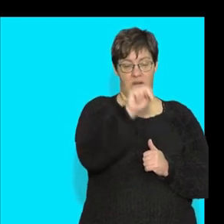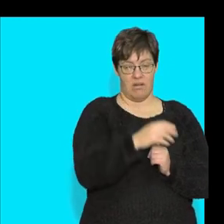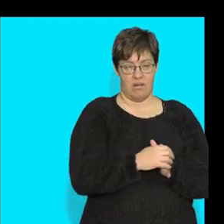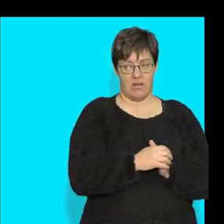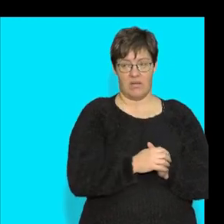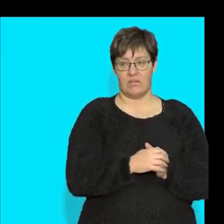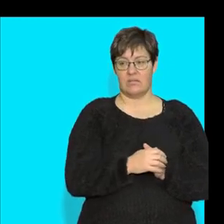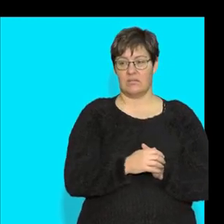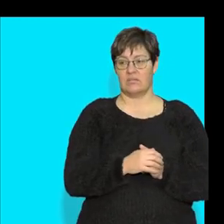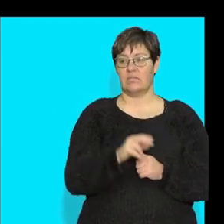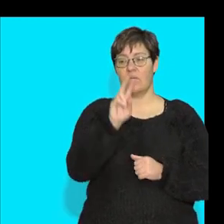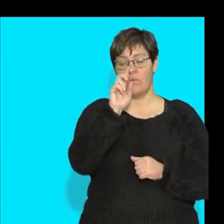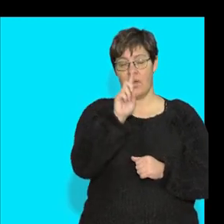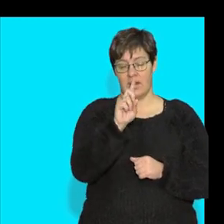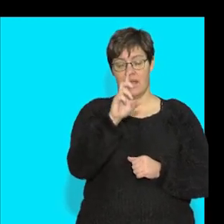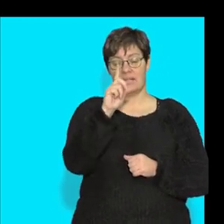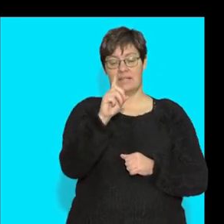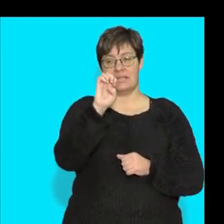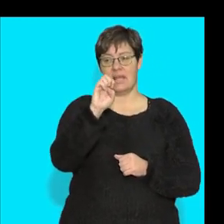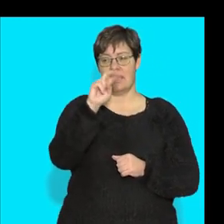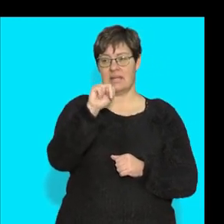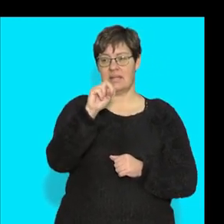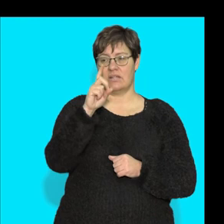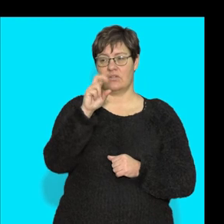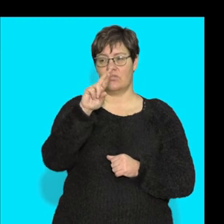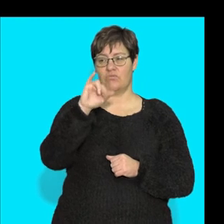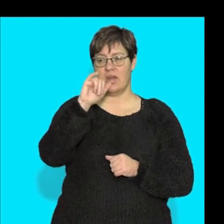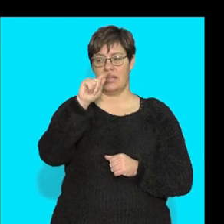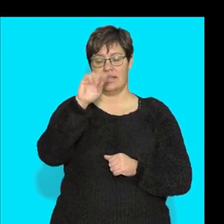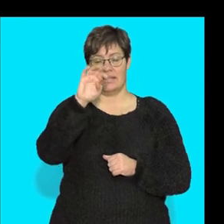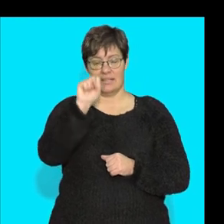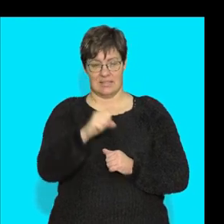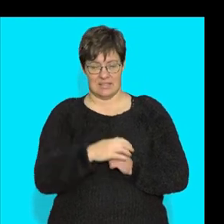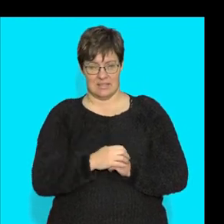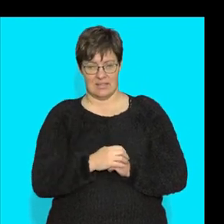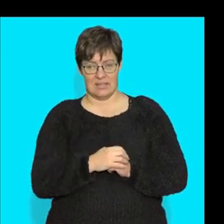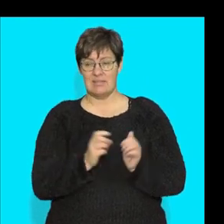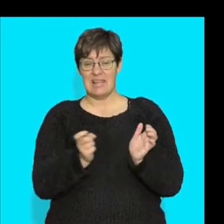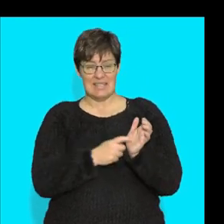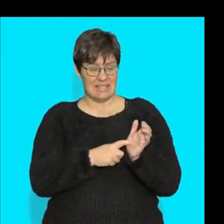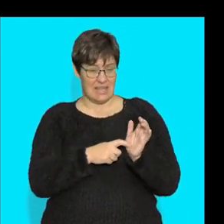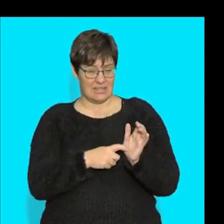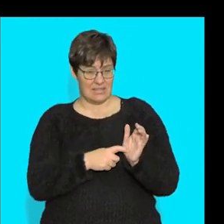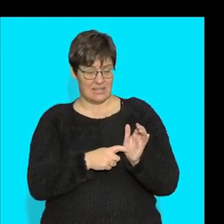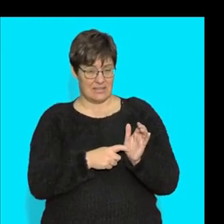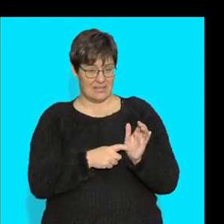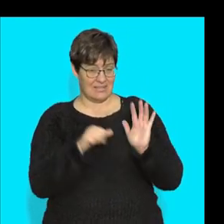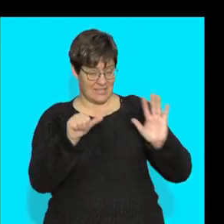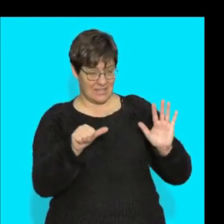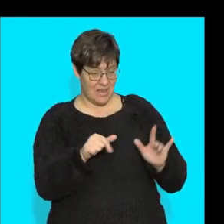are the dendrites because I've learned this so guys now you see six marks here and if you haven't studied this problem